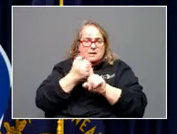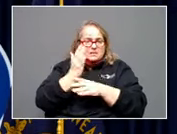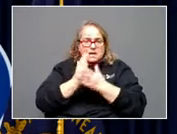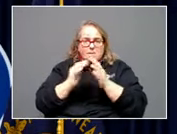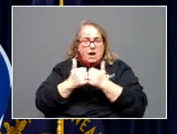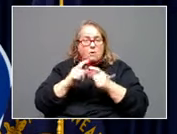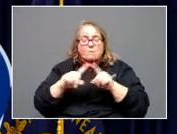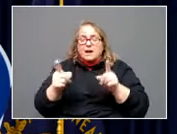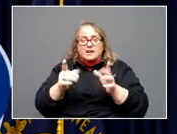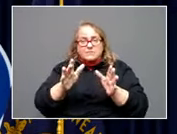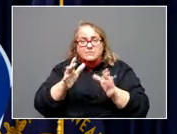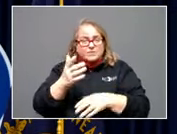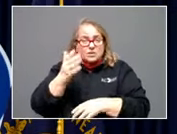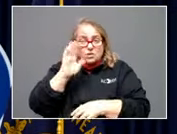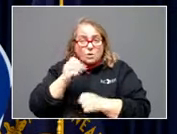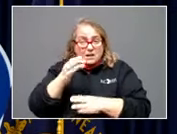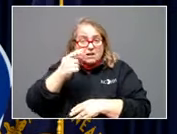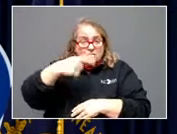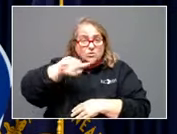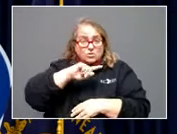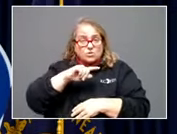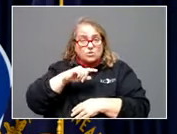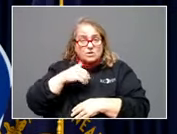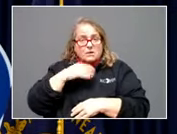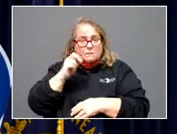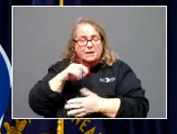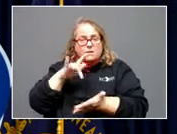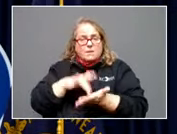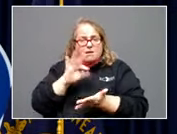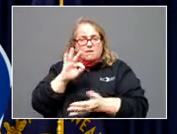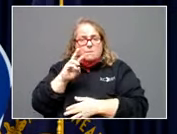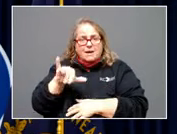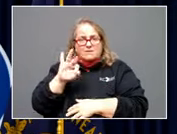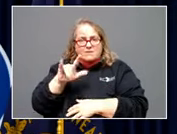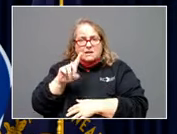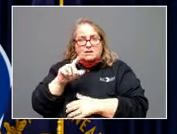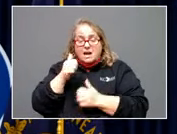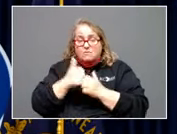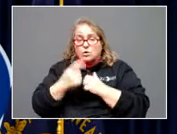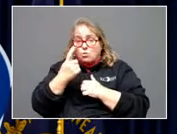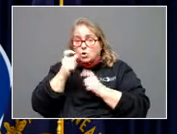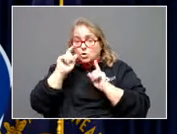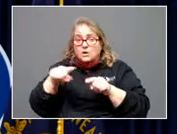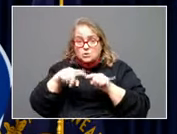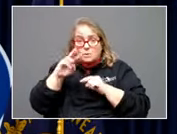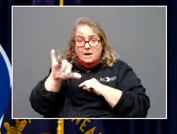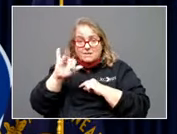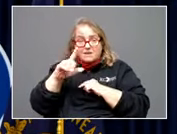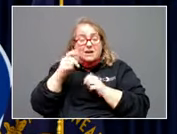what, a lot of you all have been in the middle of Mayfield, and everybody who has, everybody who walks